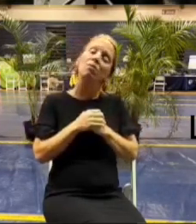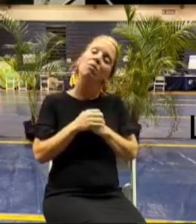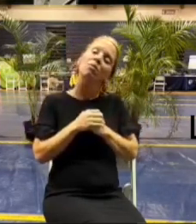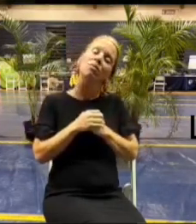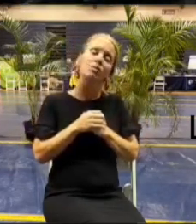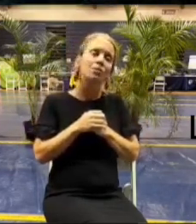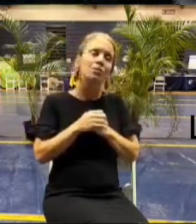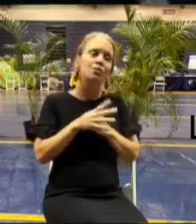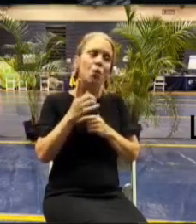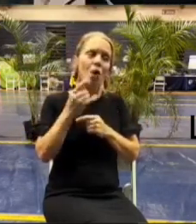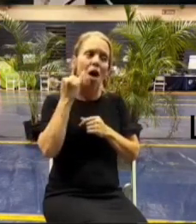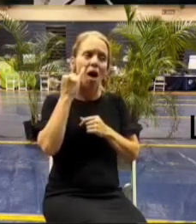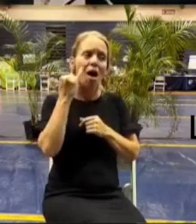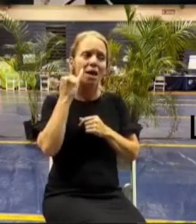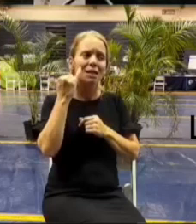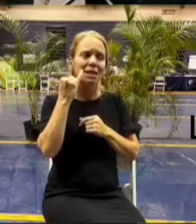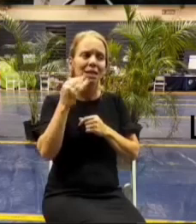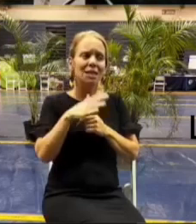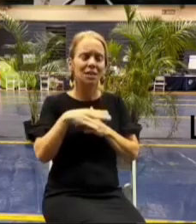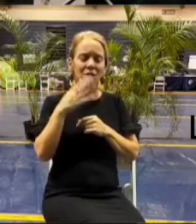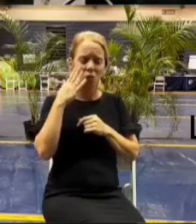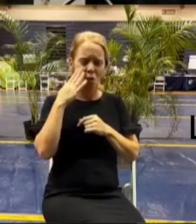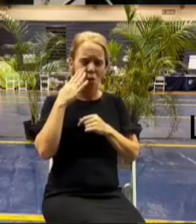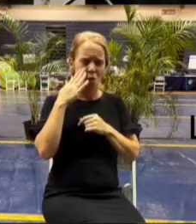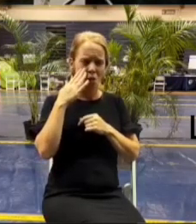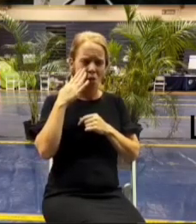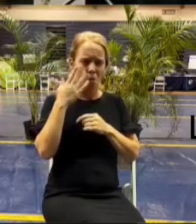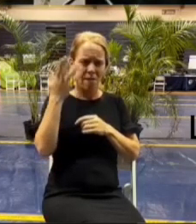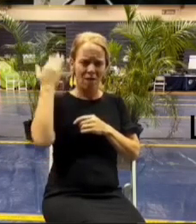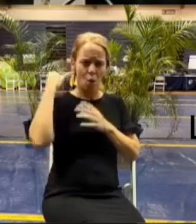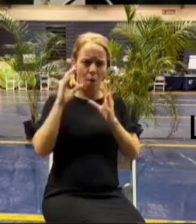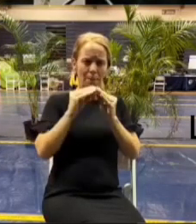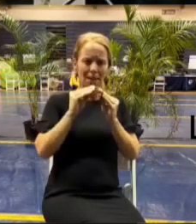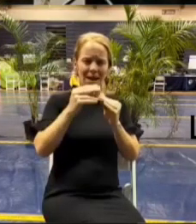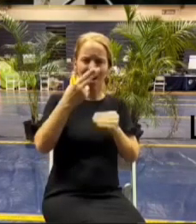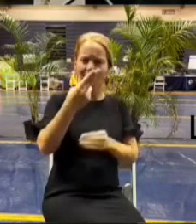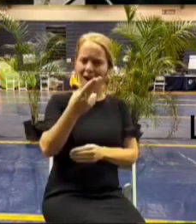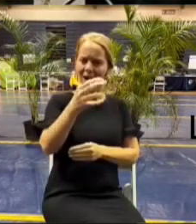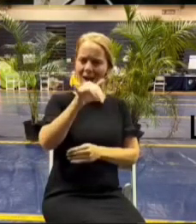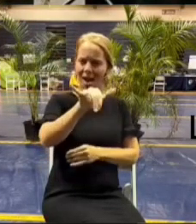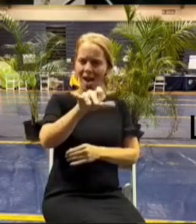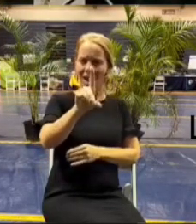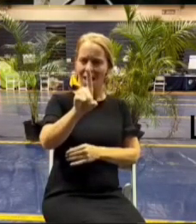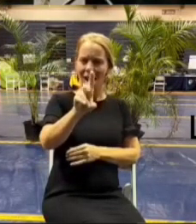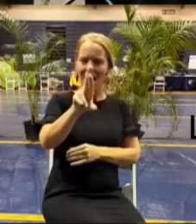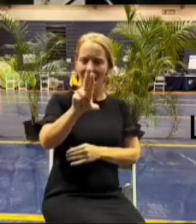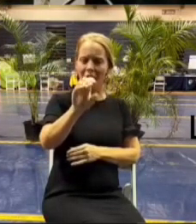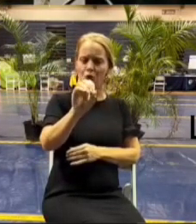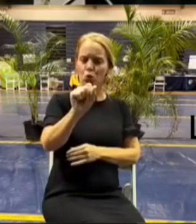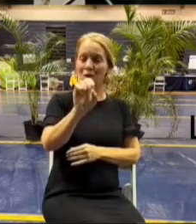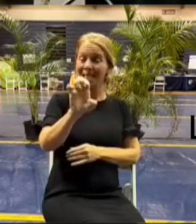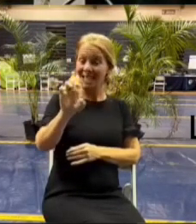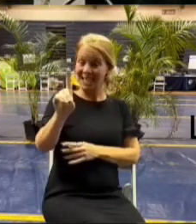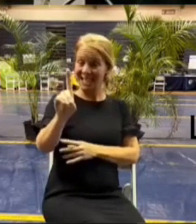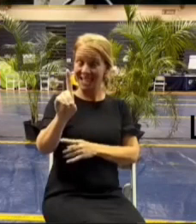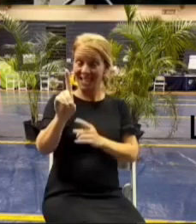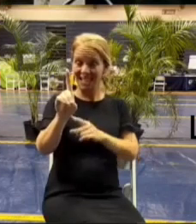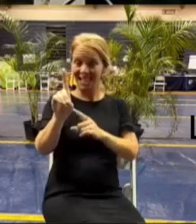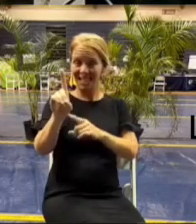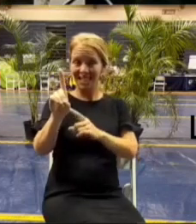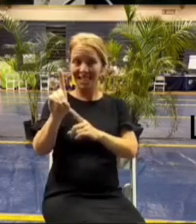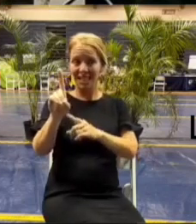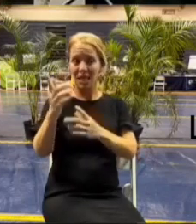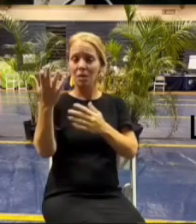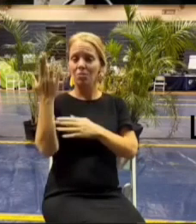ideas was brought up was the hydro uh hydrographs is it called i just see them i just see that um